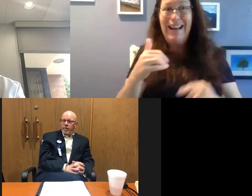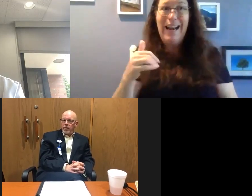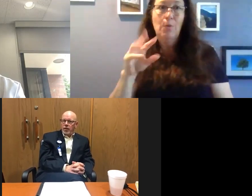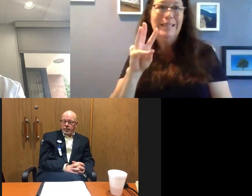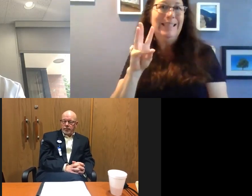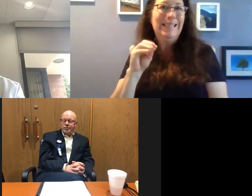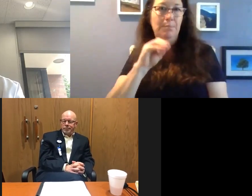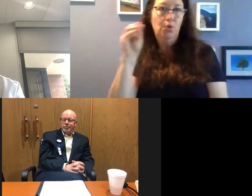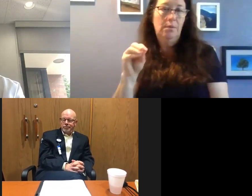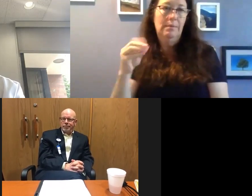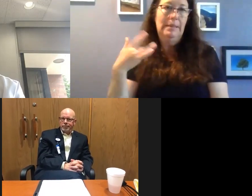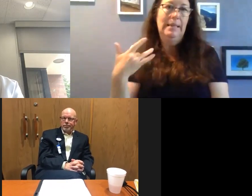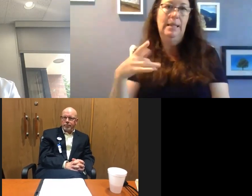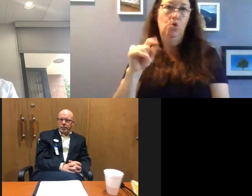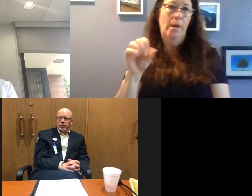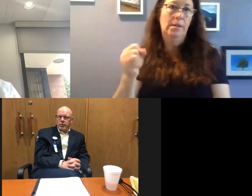60%.